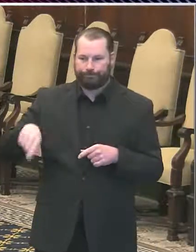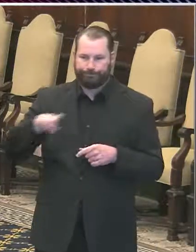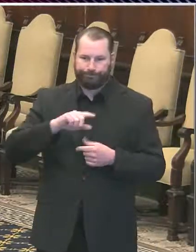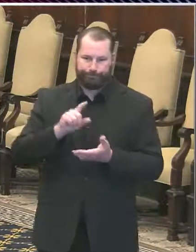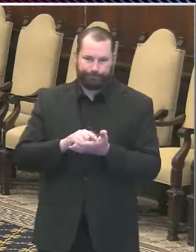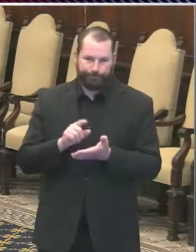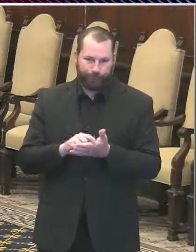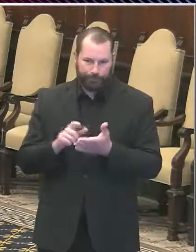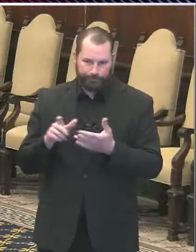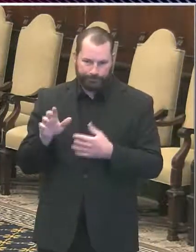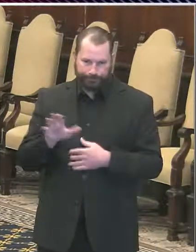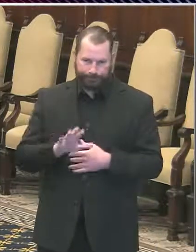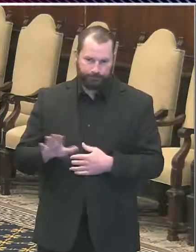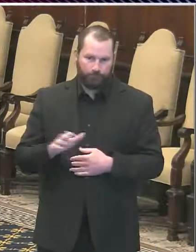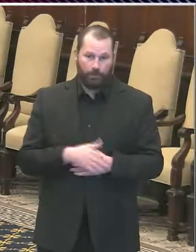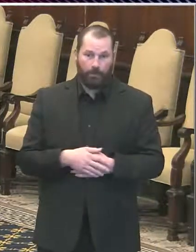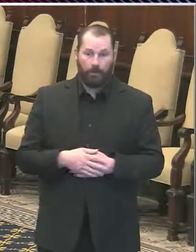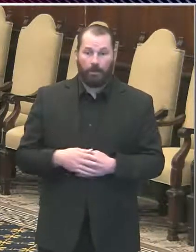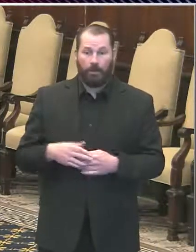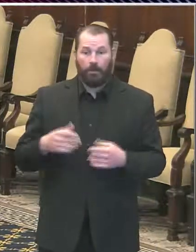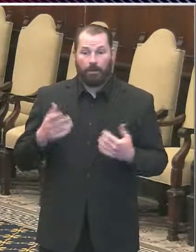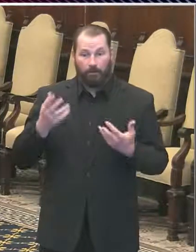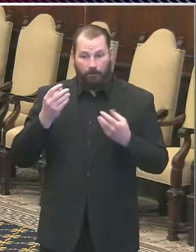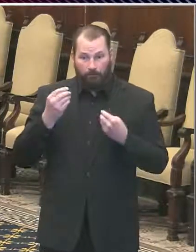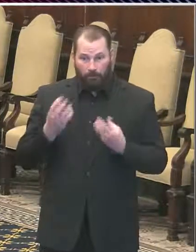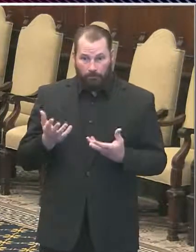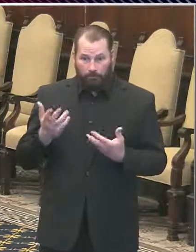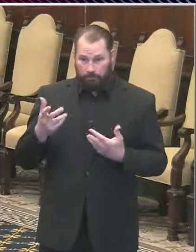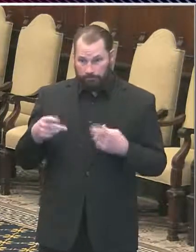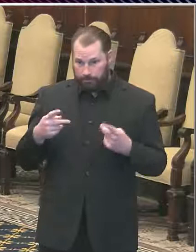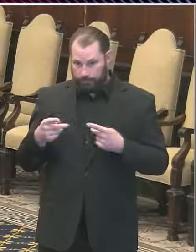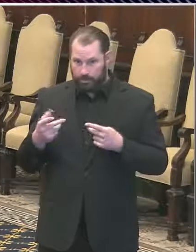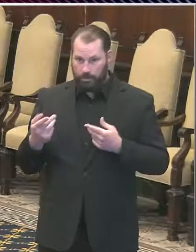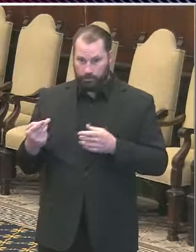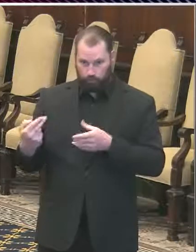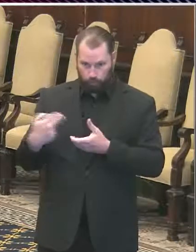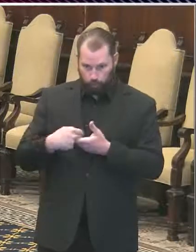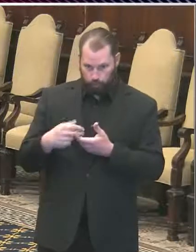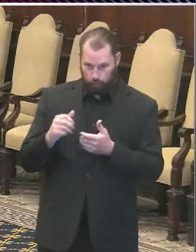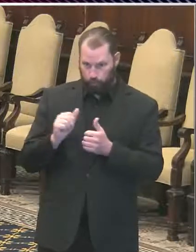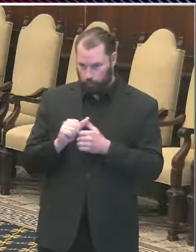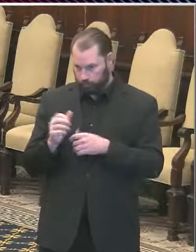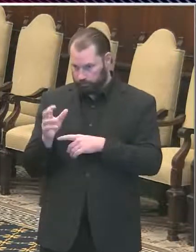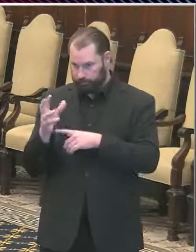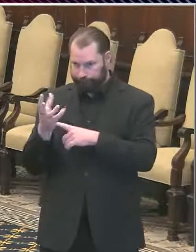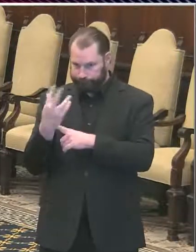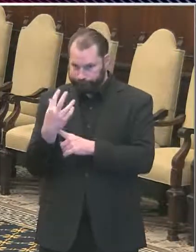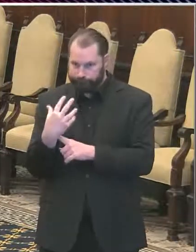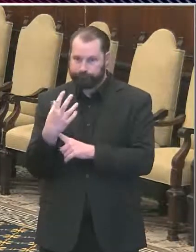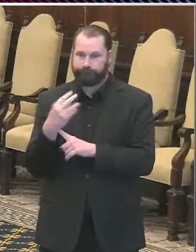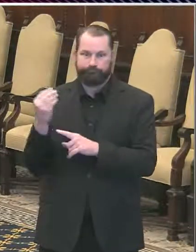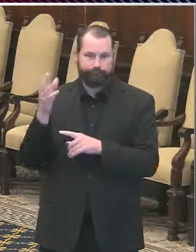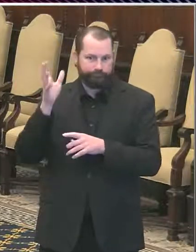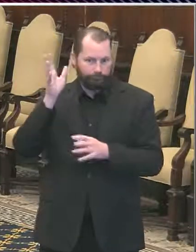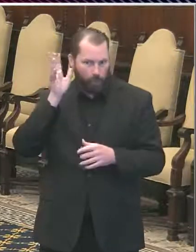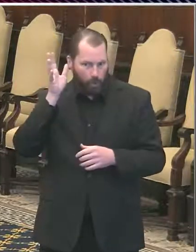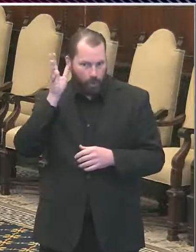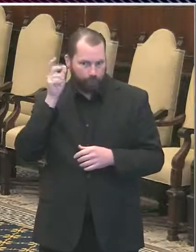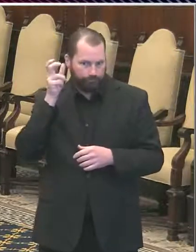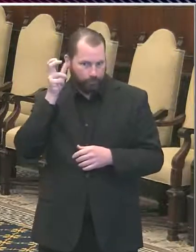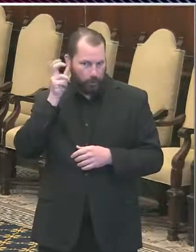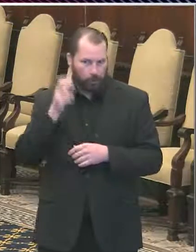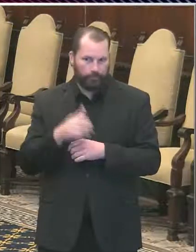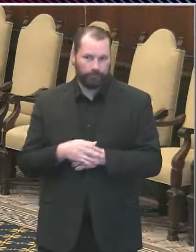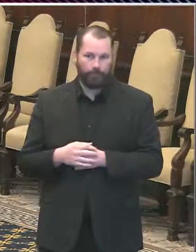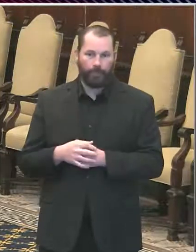all of our speakers to rejoin us with audio and video. And just a reminder, we do have Prisons Commissioner Blanche Carney and DHS